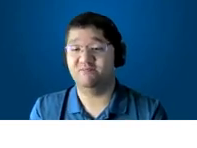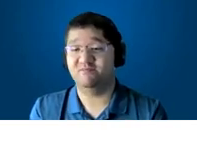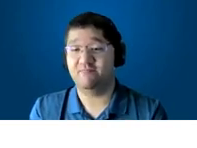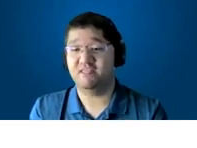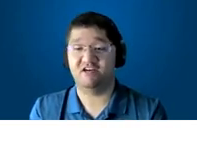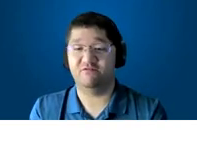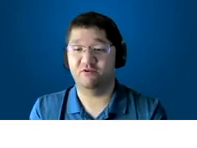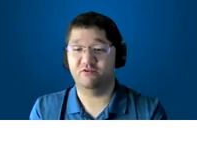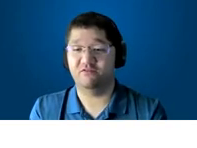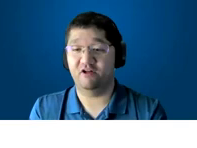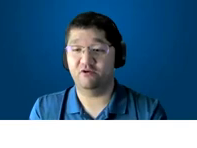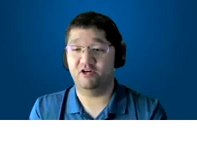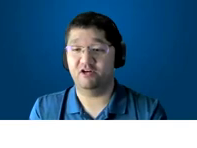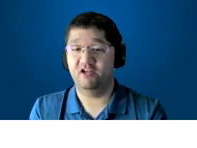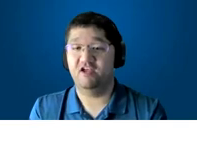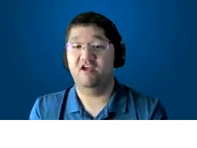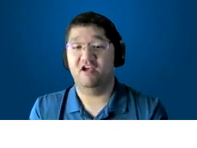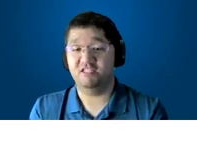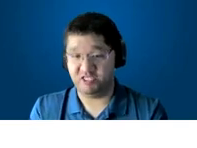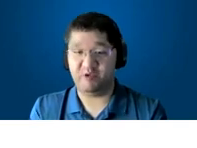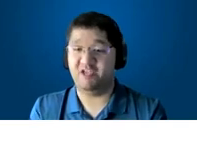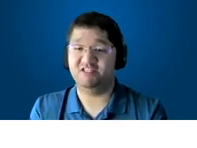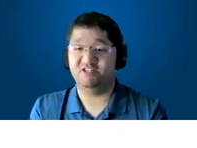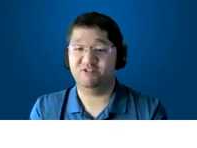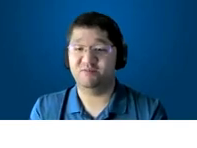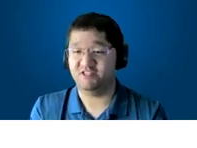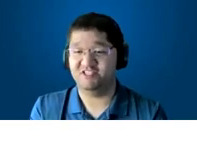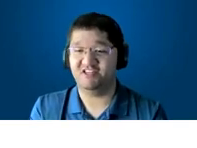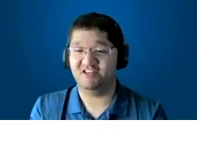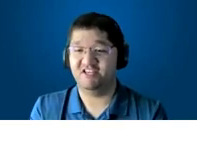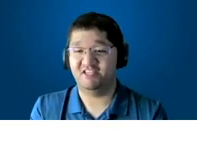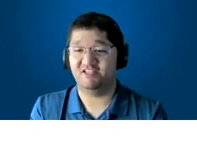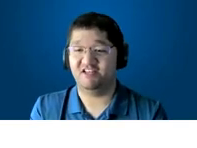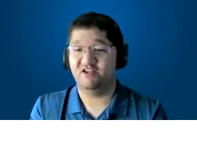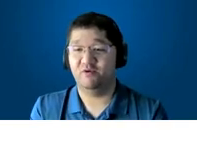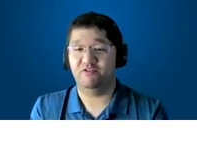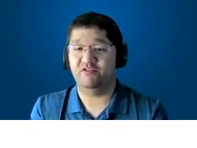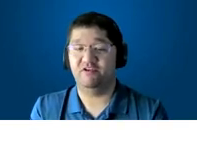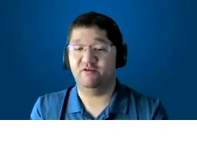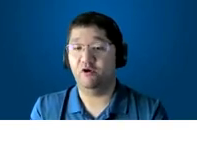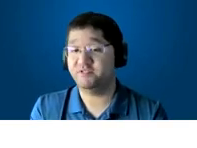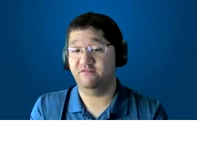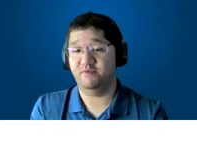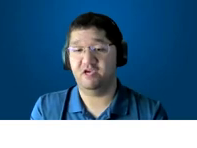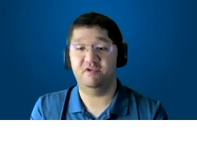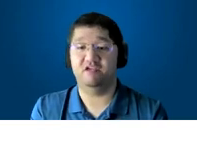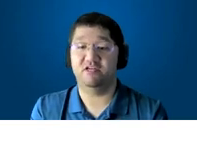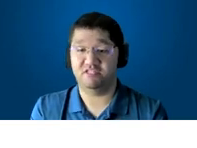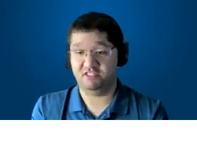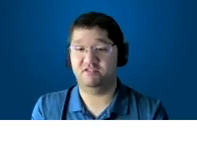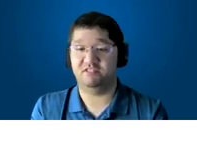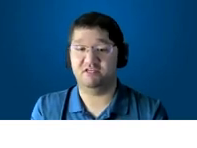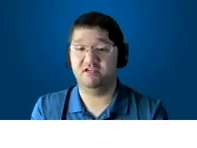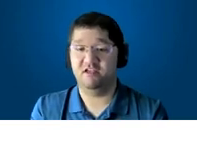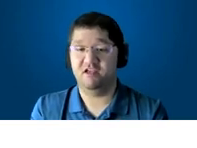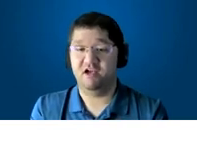um starting for fall quarter i changed my major to special education with the hopes of becoming a